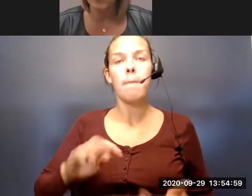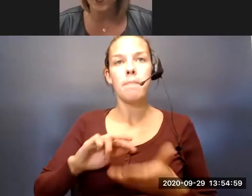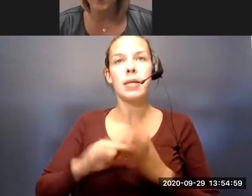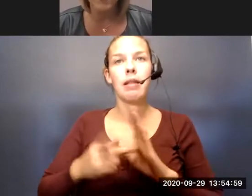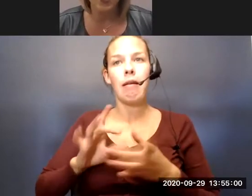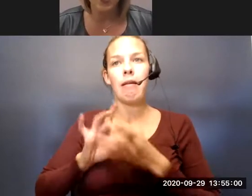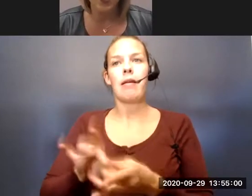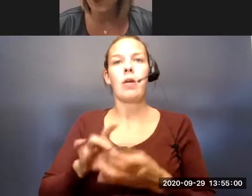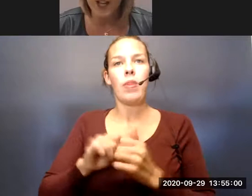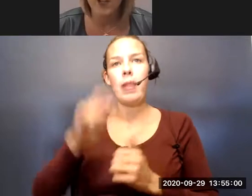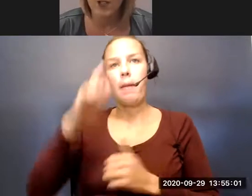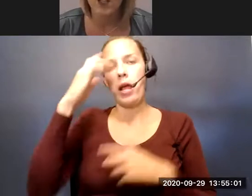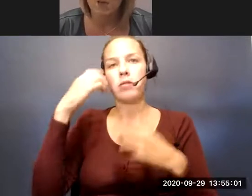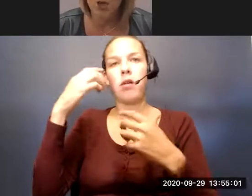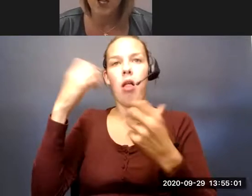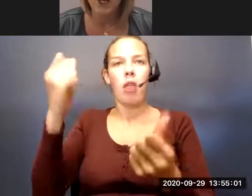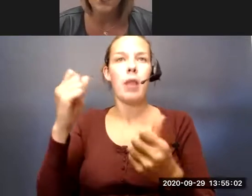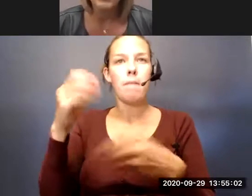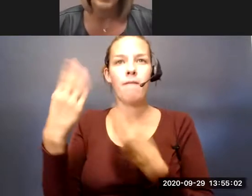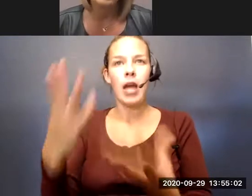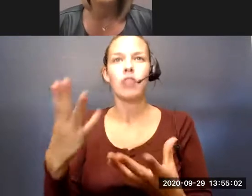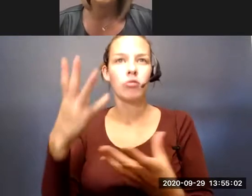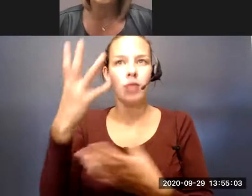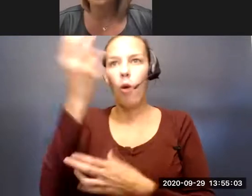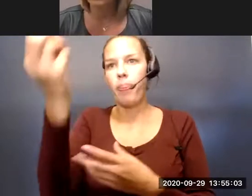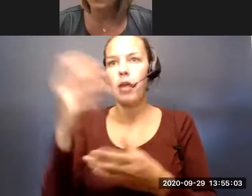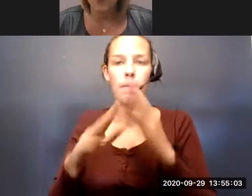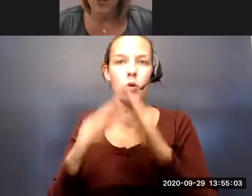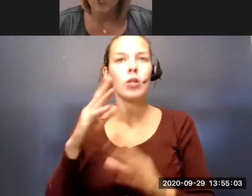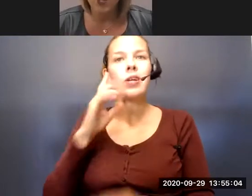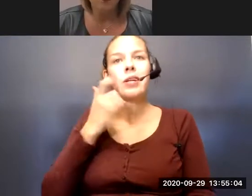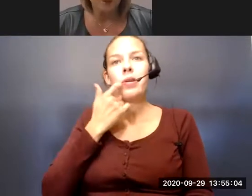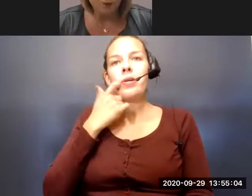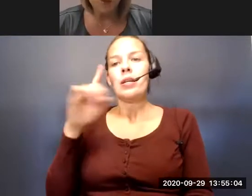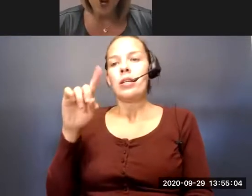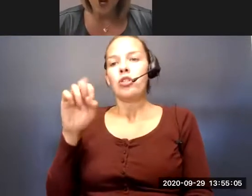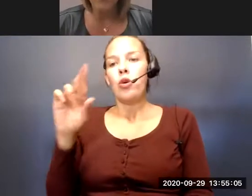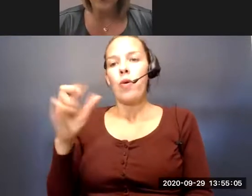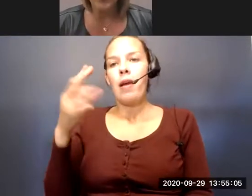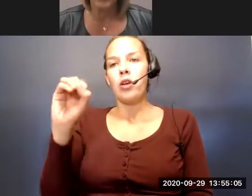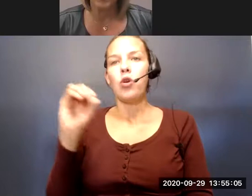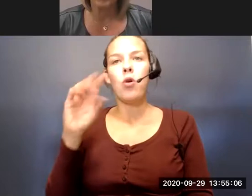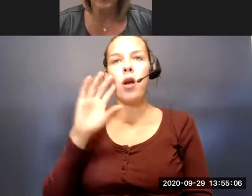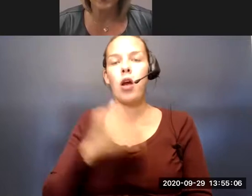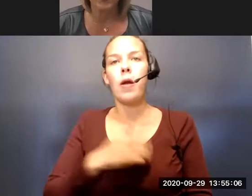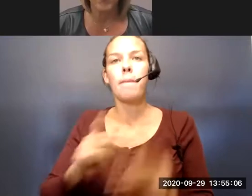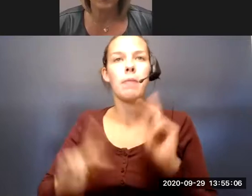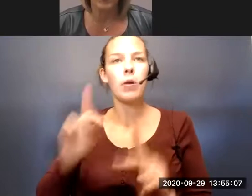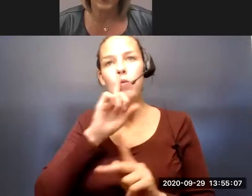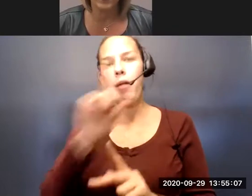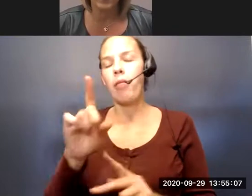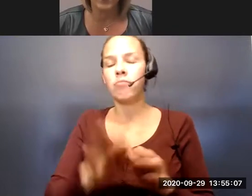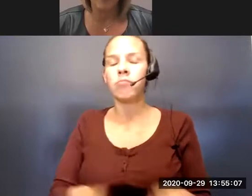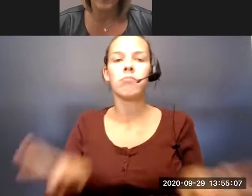them with mental health providers in the community. During the recent derecho, our folks were really instrumental